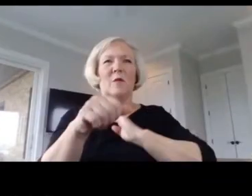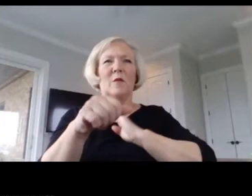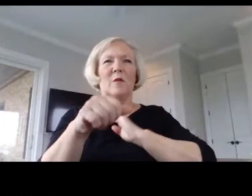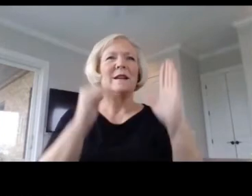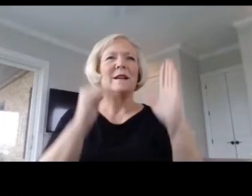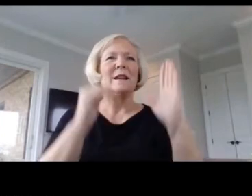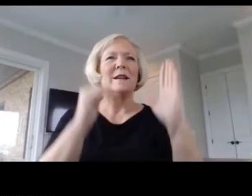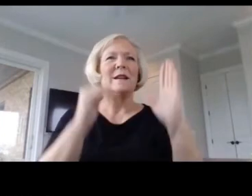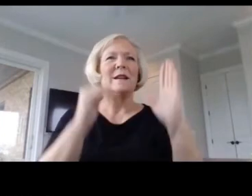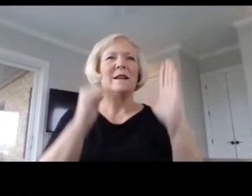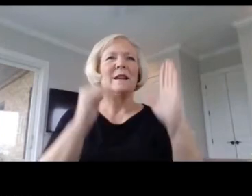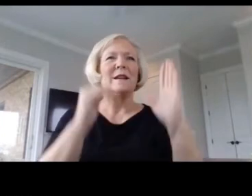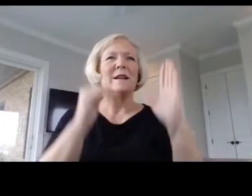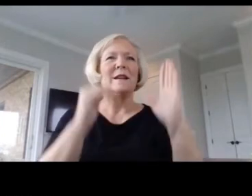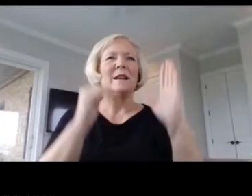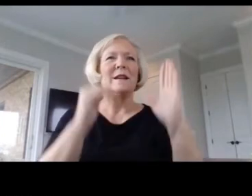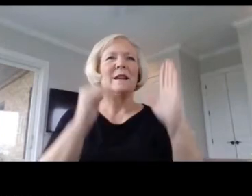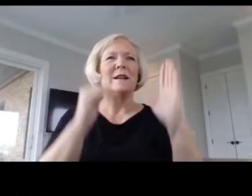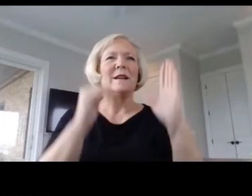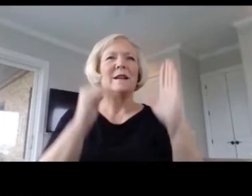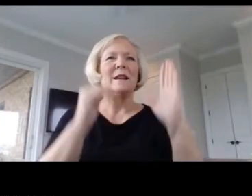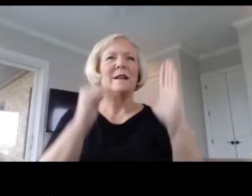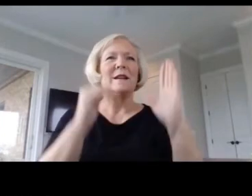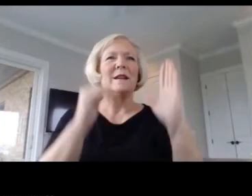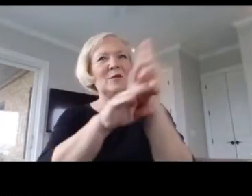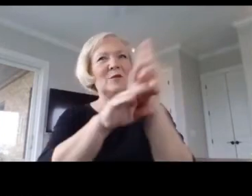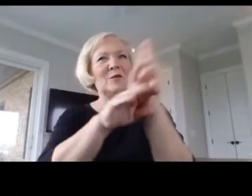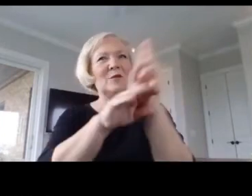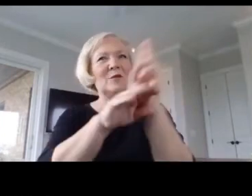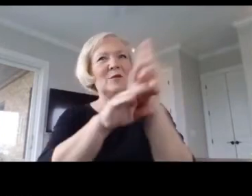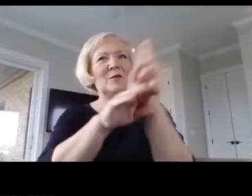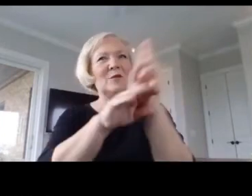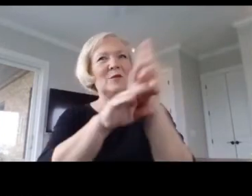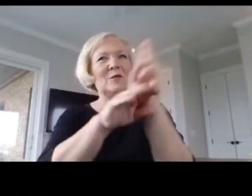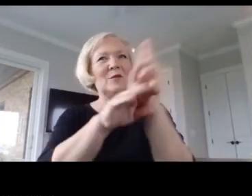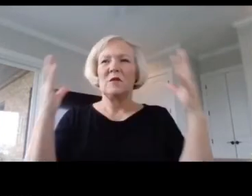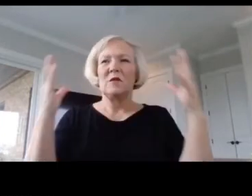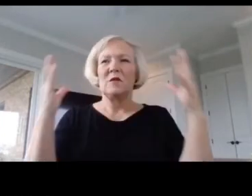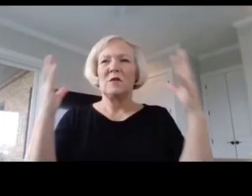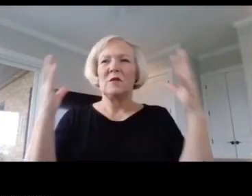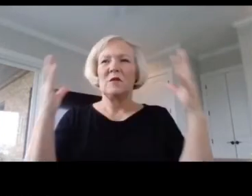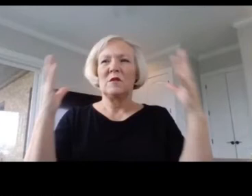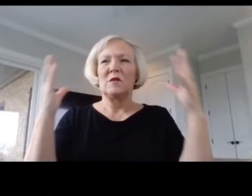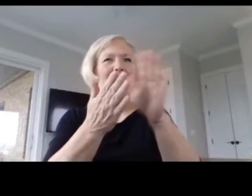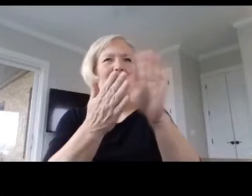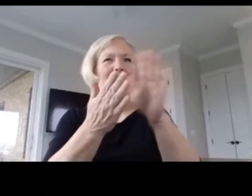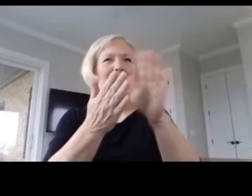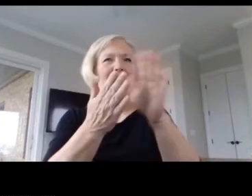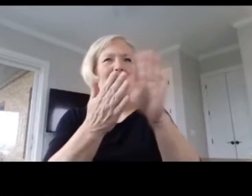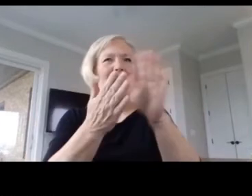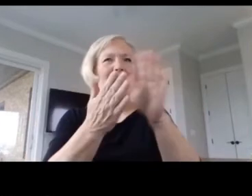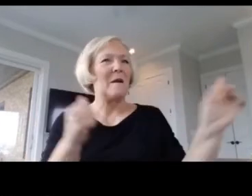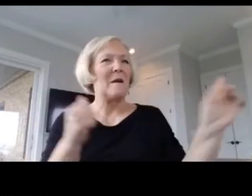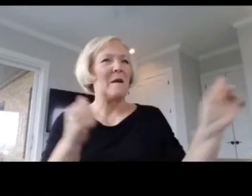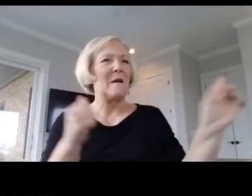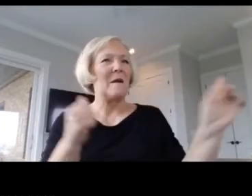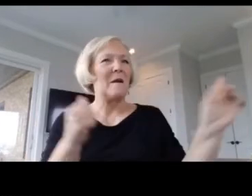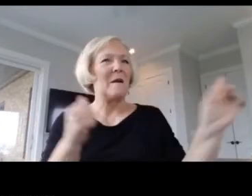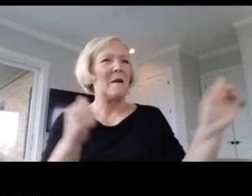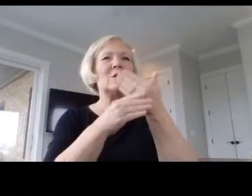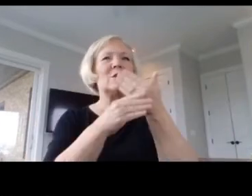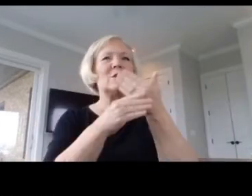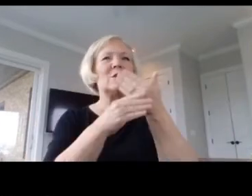wait to continue to wear it. So thank you all so much for that nice little gift. So first of all, good afternoon